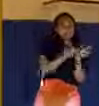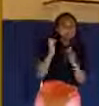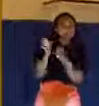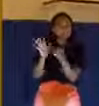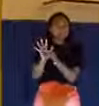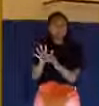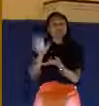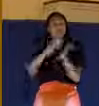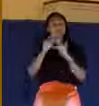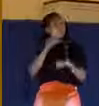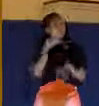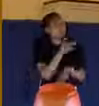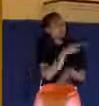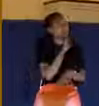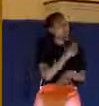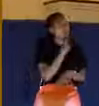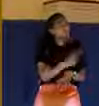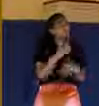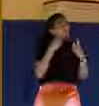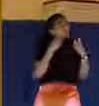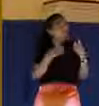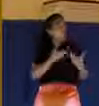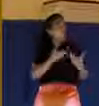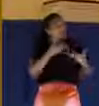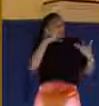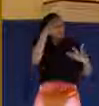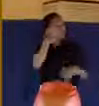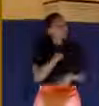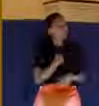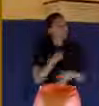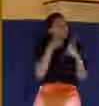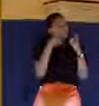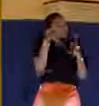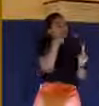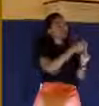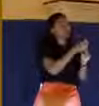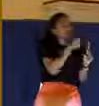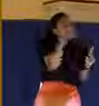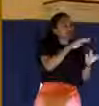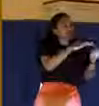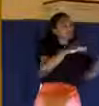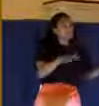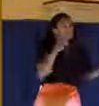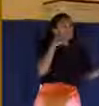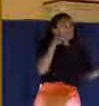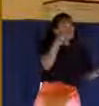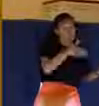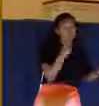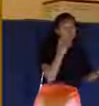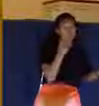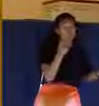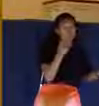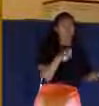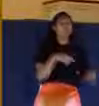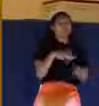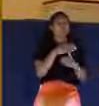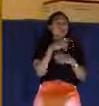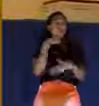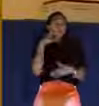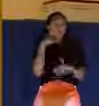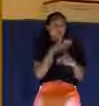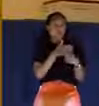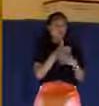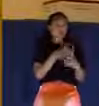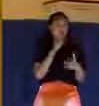to them and says, don't weep for me, weep for yourselves, weep for your children. And then he gives a little proverb, dry wood burns easier than